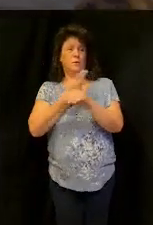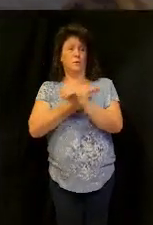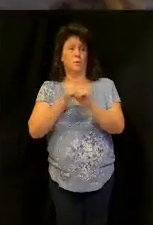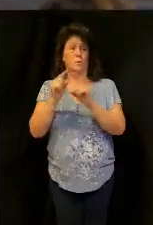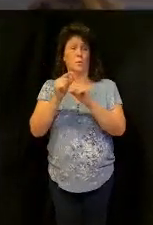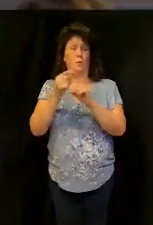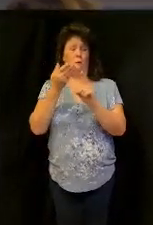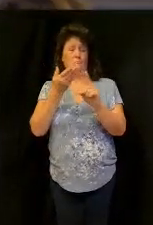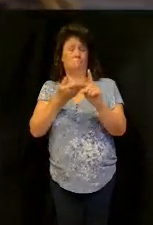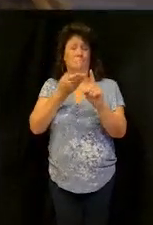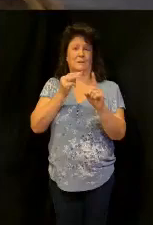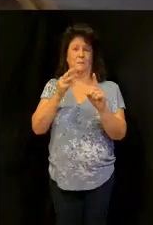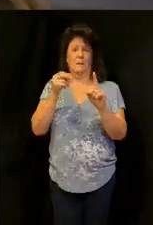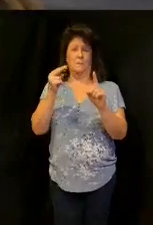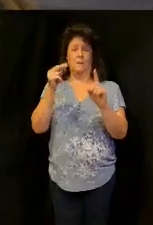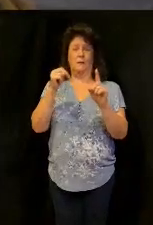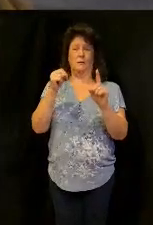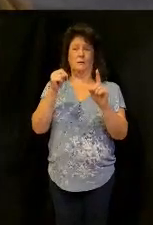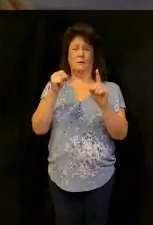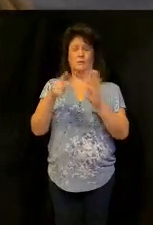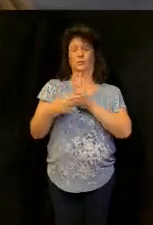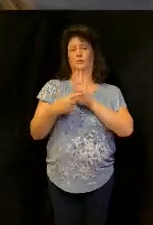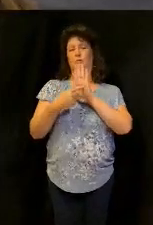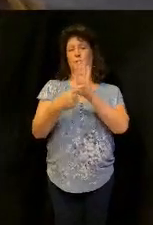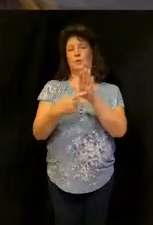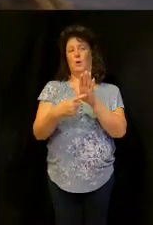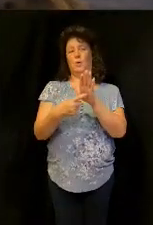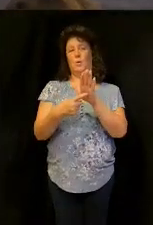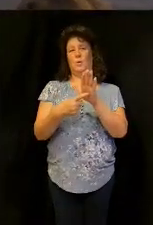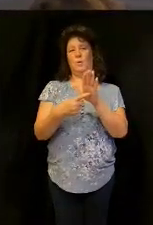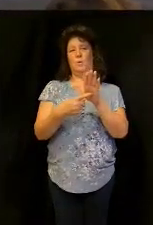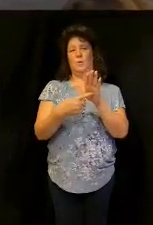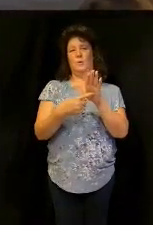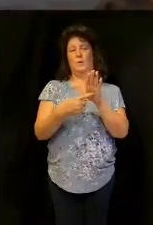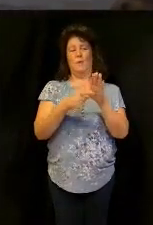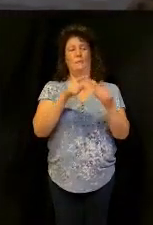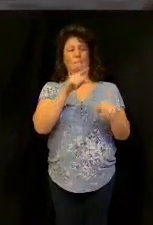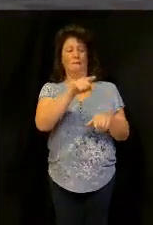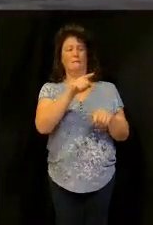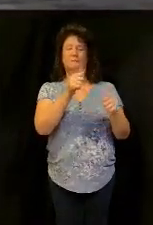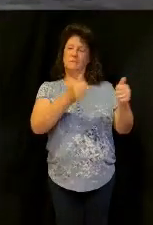and personifies it as a master